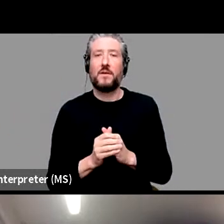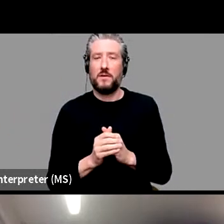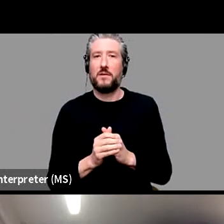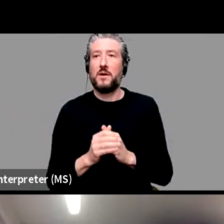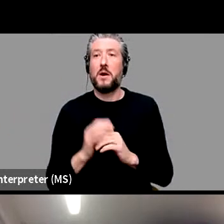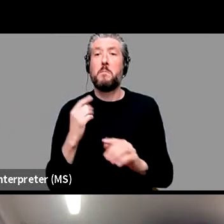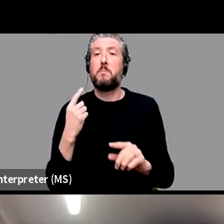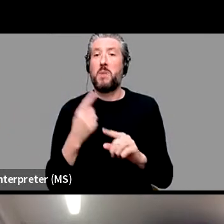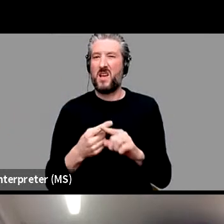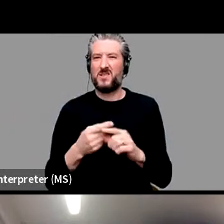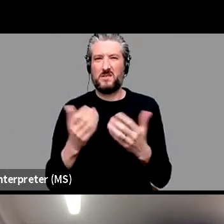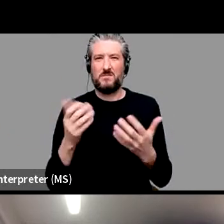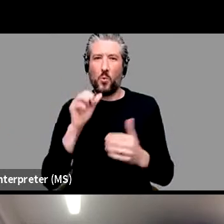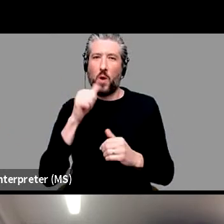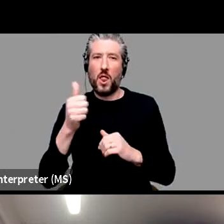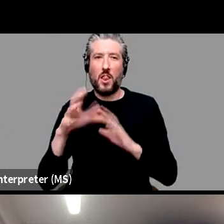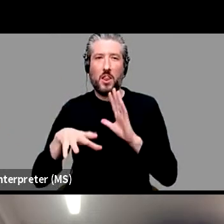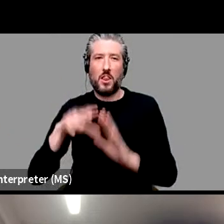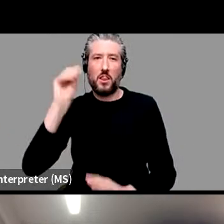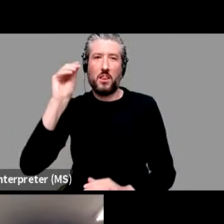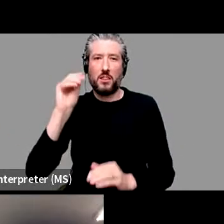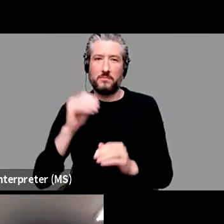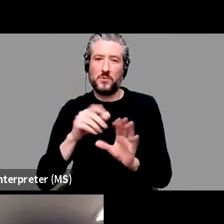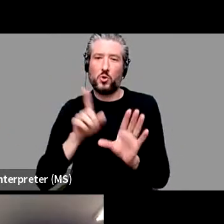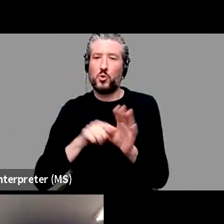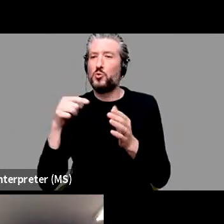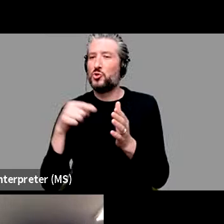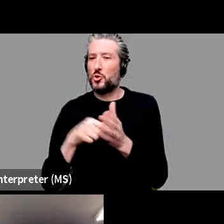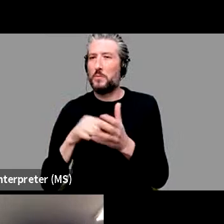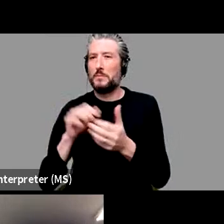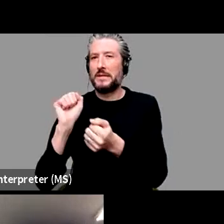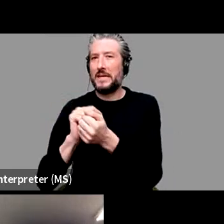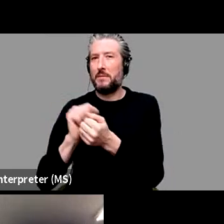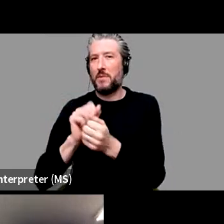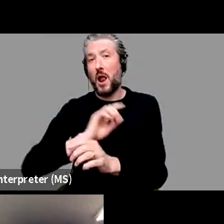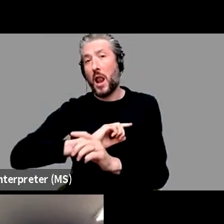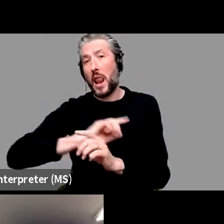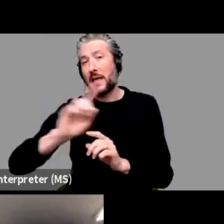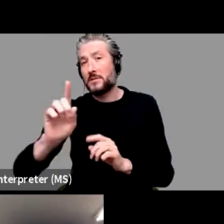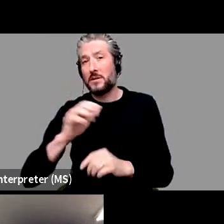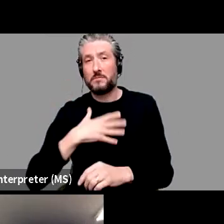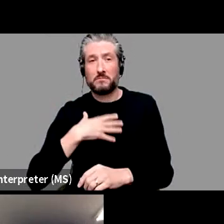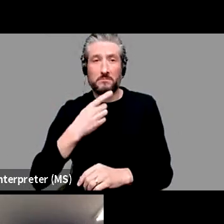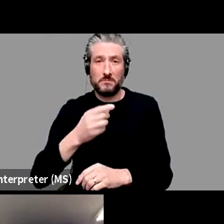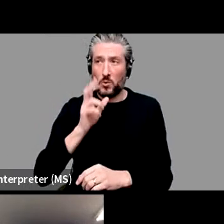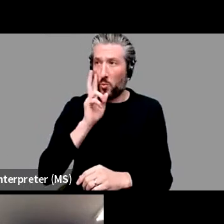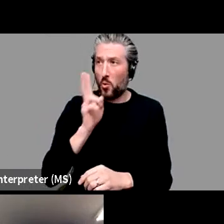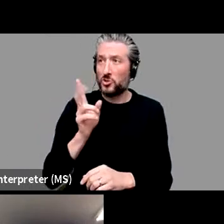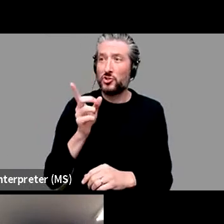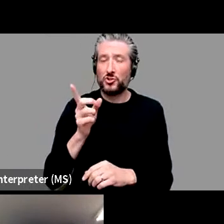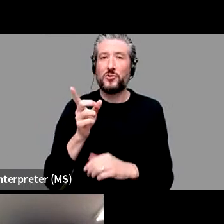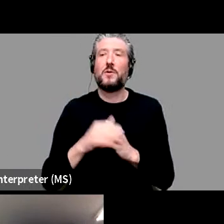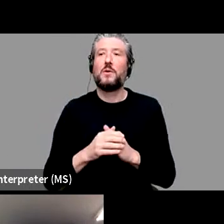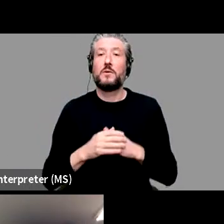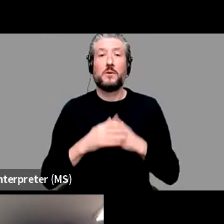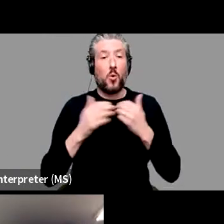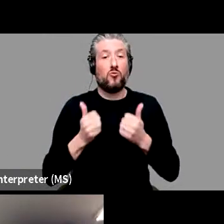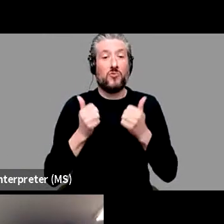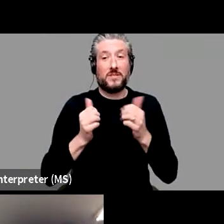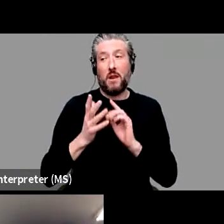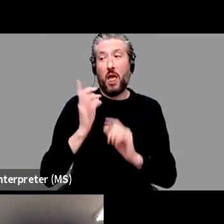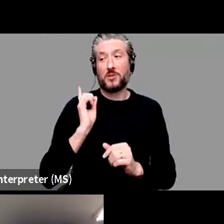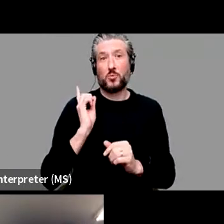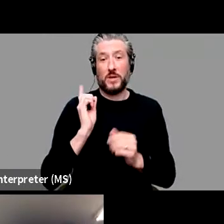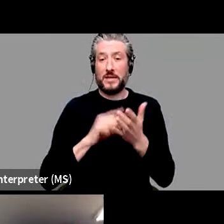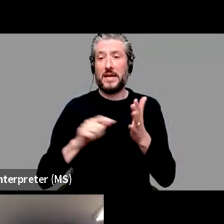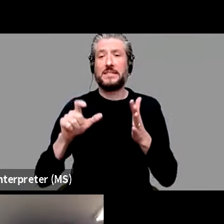YouTube as well. So, you know, you can come back and look at it later. We've got a ton of views of Ted's talk already there. So we had about